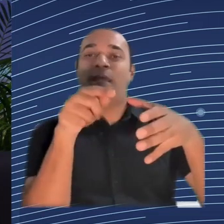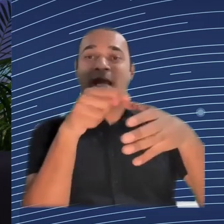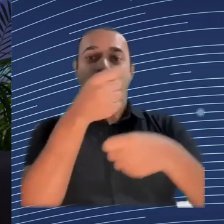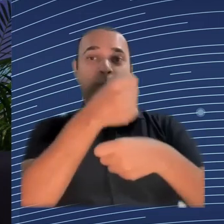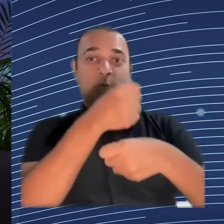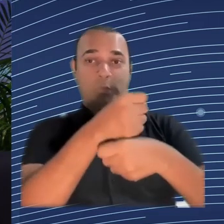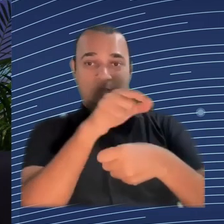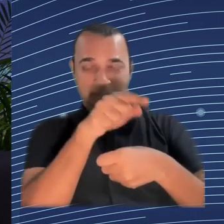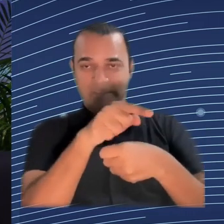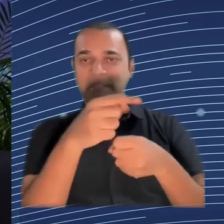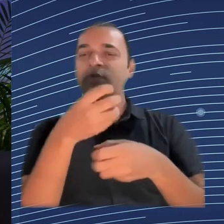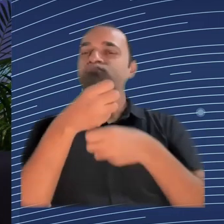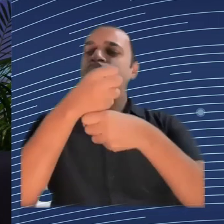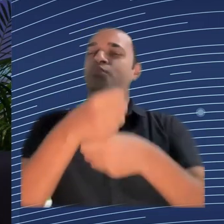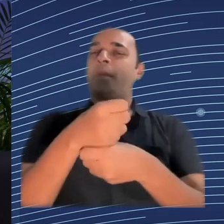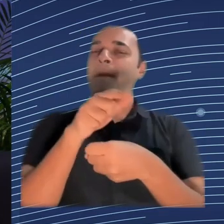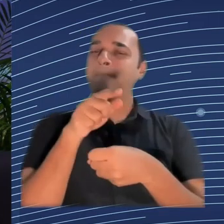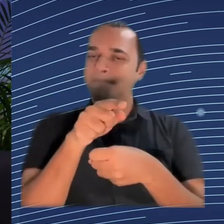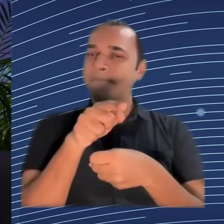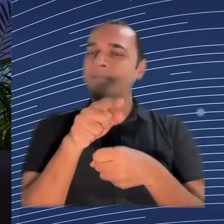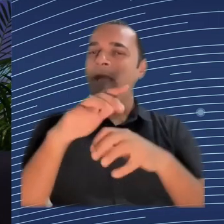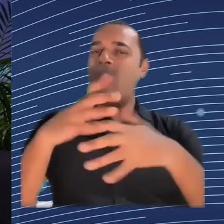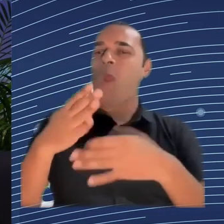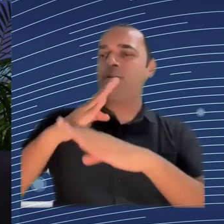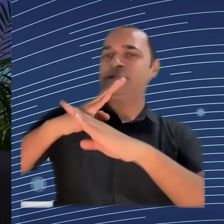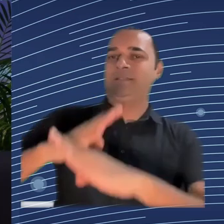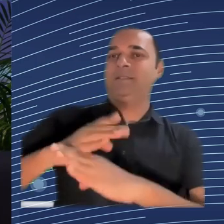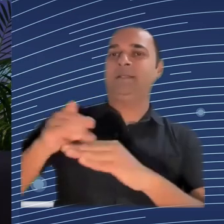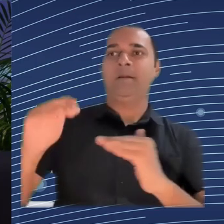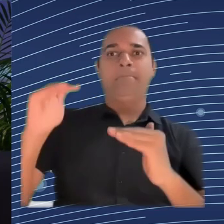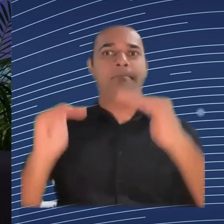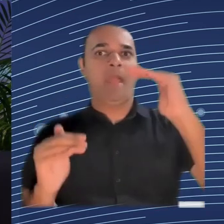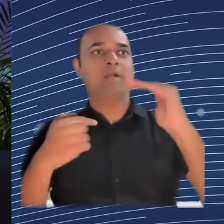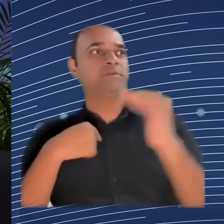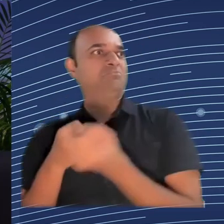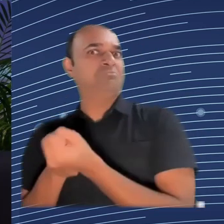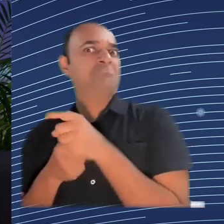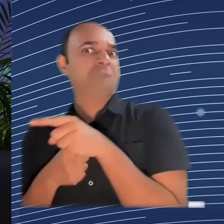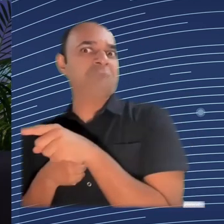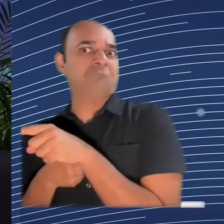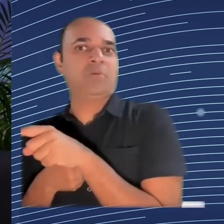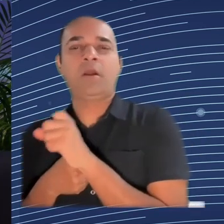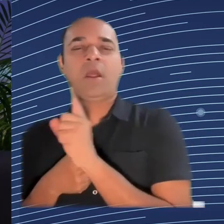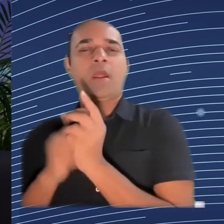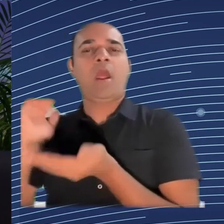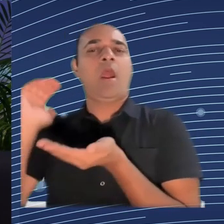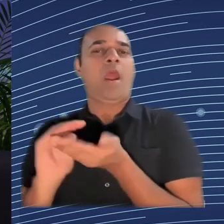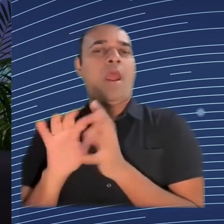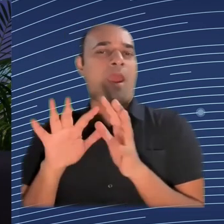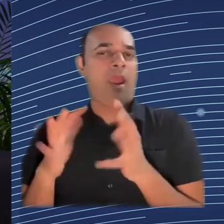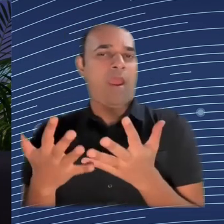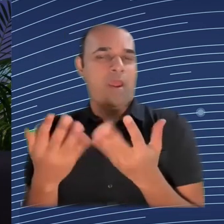So, of course, it is key to have a co-design exactly to make sure that, in the design, in the